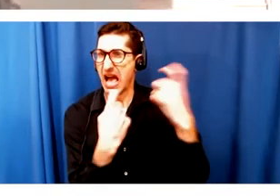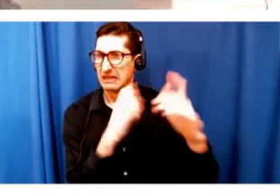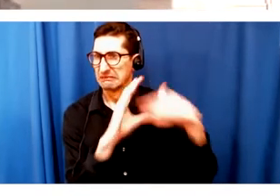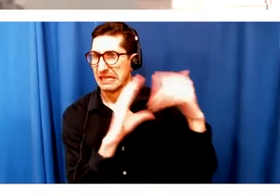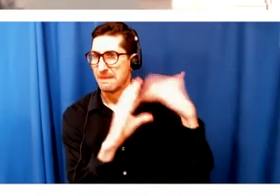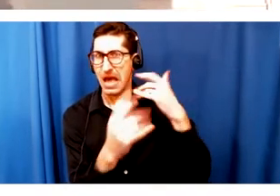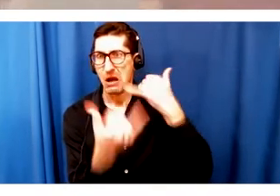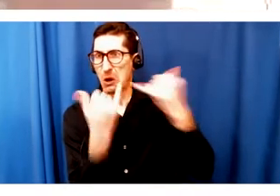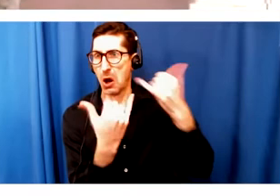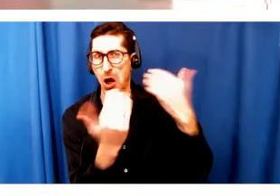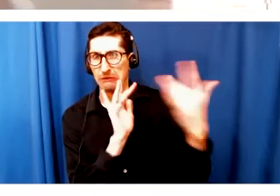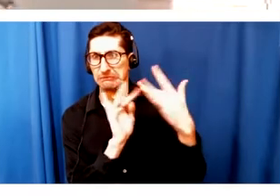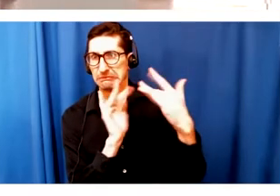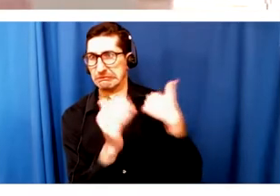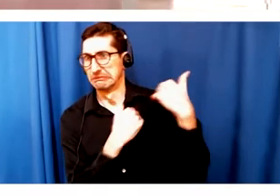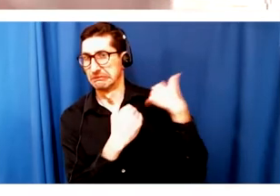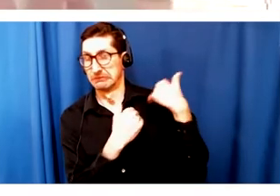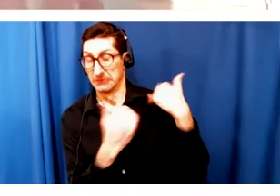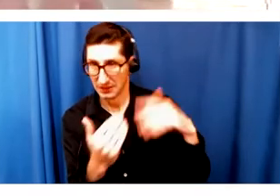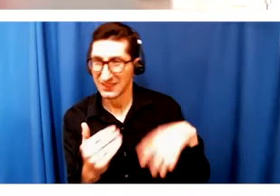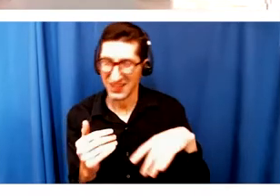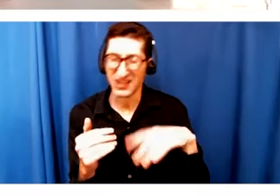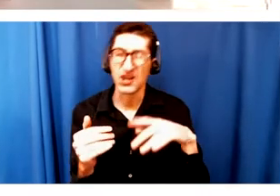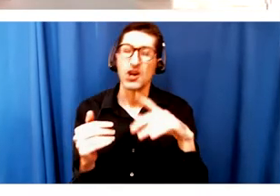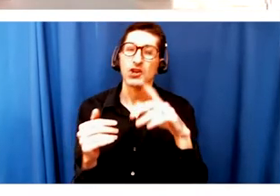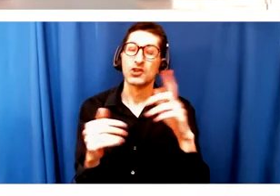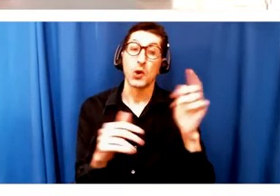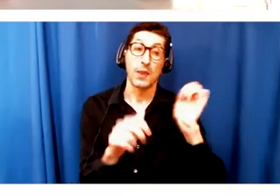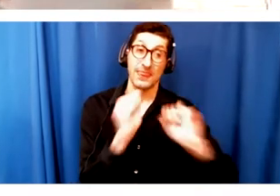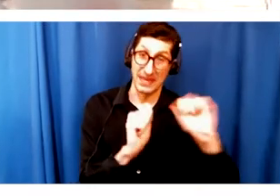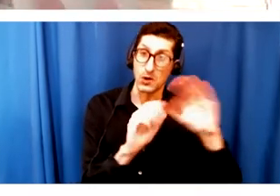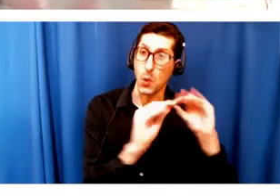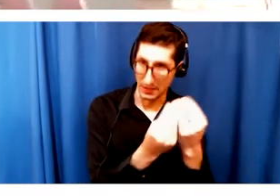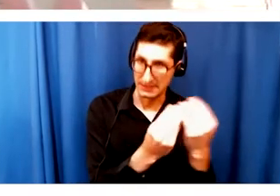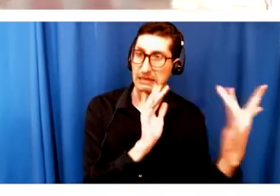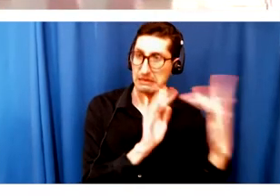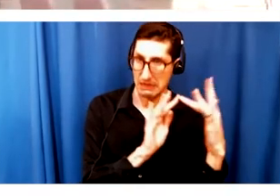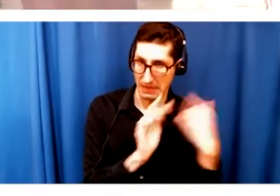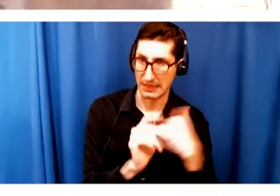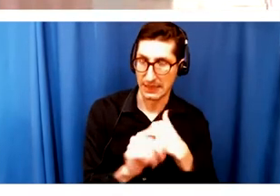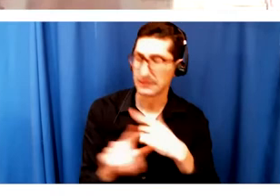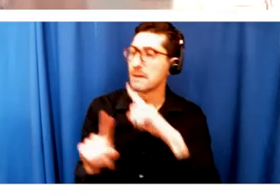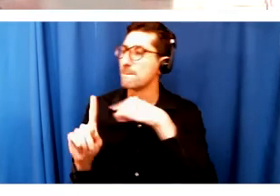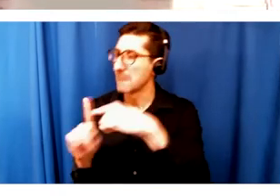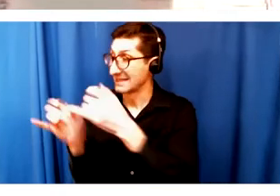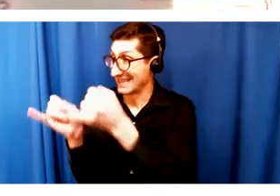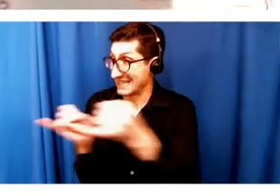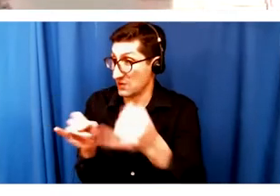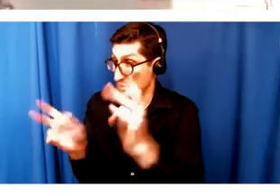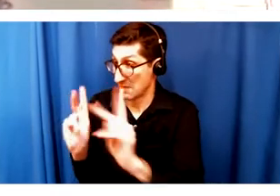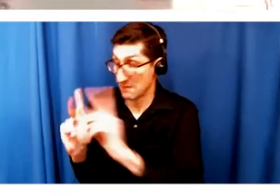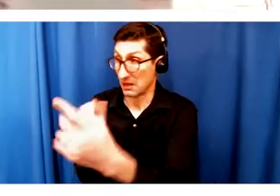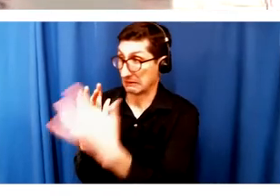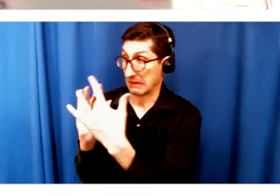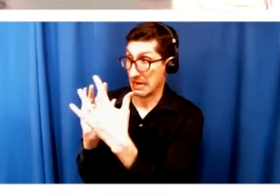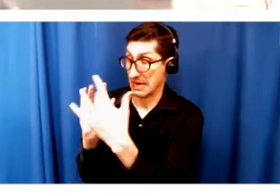mostly, right, it was a combination I would say of theater organizations and individuals who were just like for the first time confronted